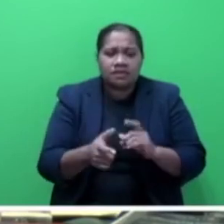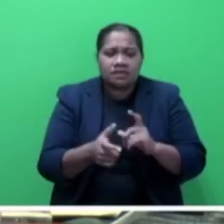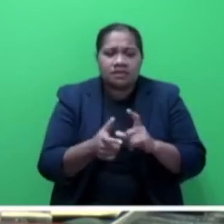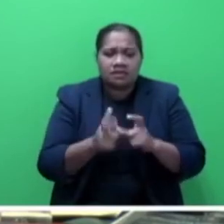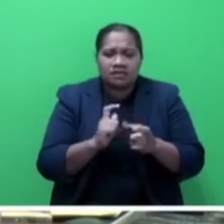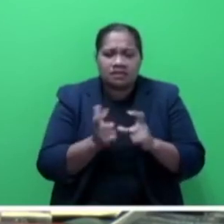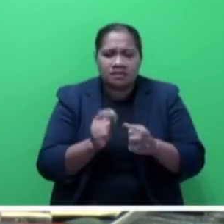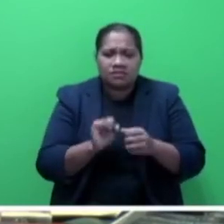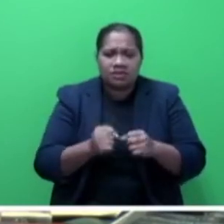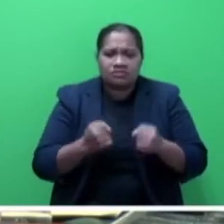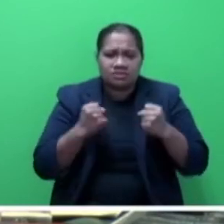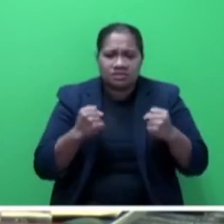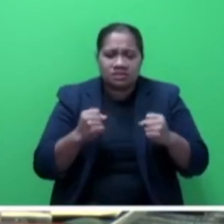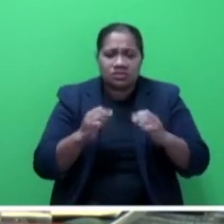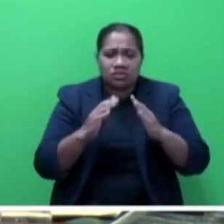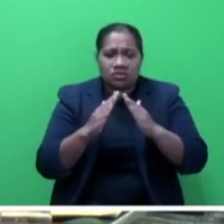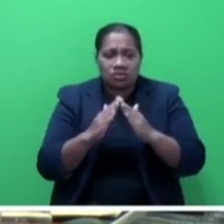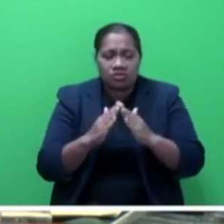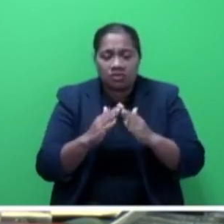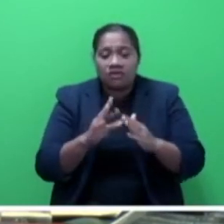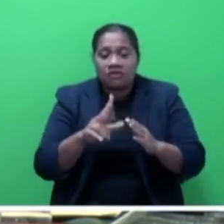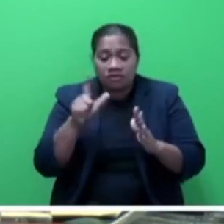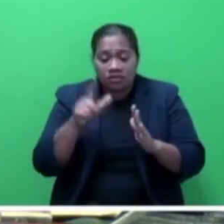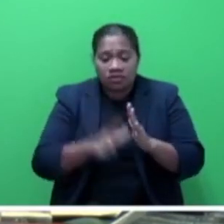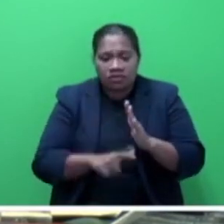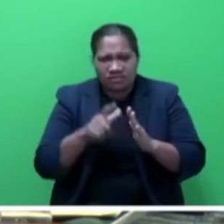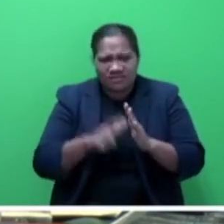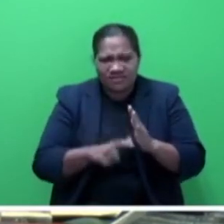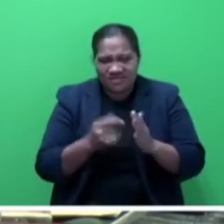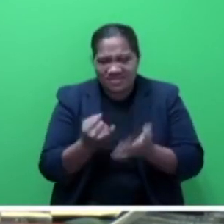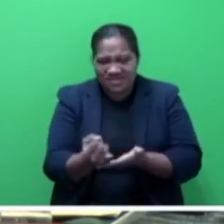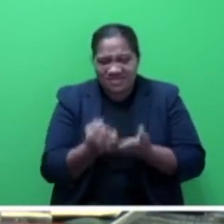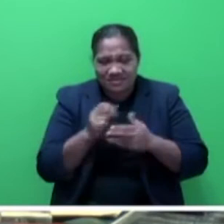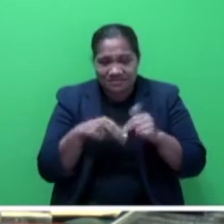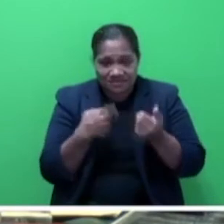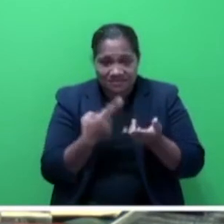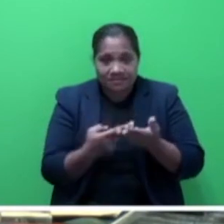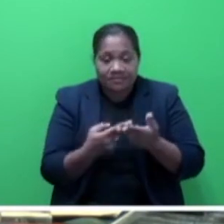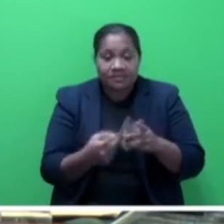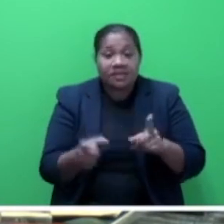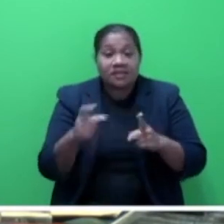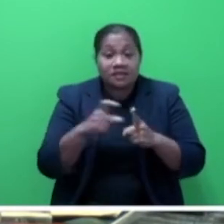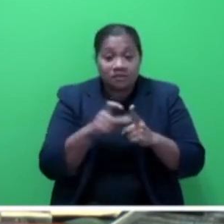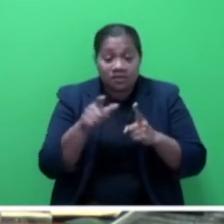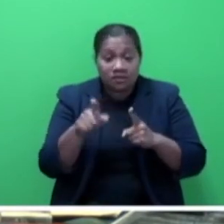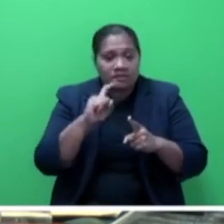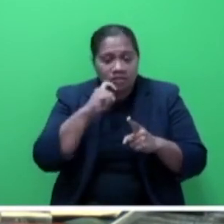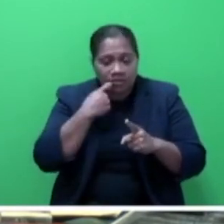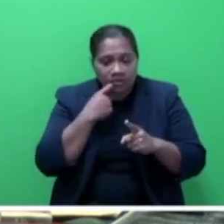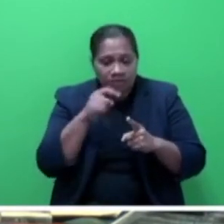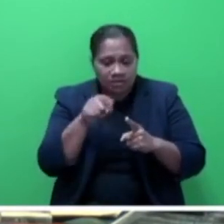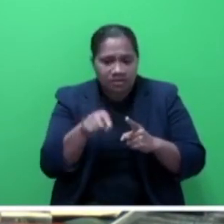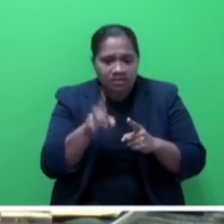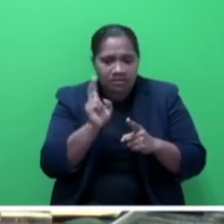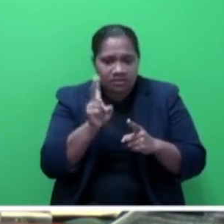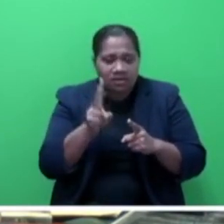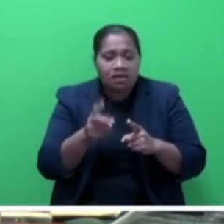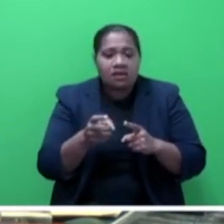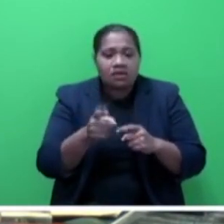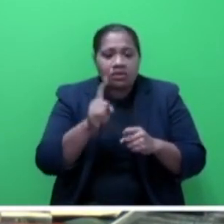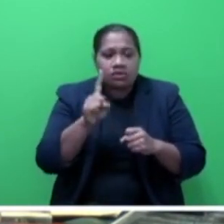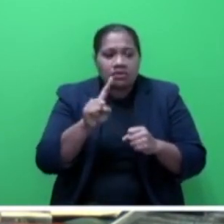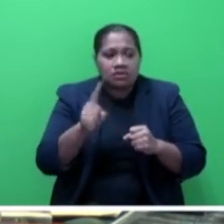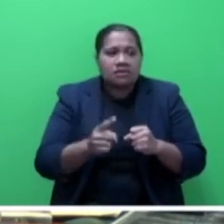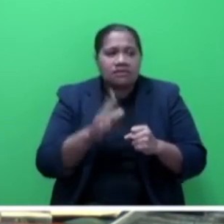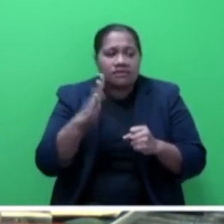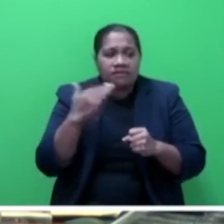for low- and middle-income families. Davulevu will be redesigned to produce 1,500 houses and